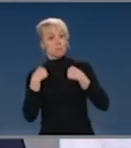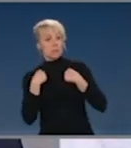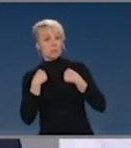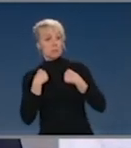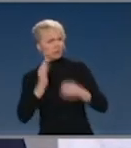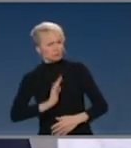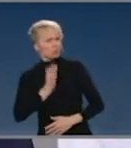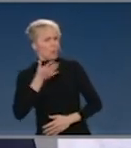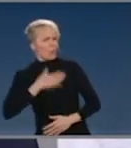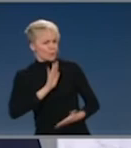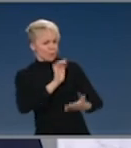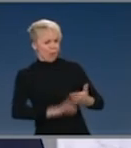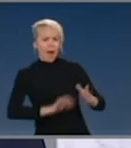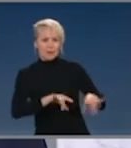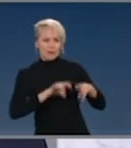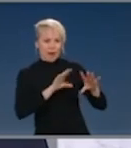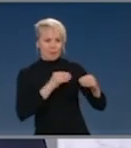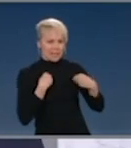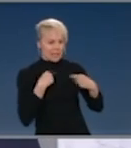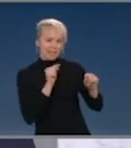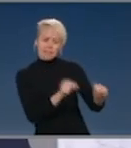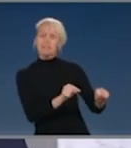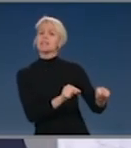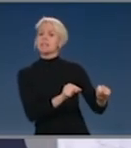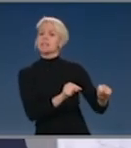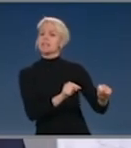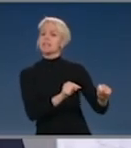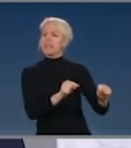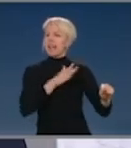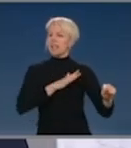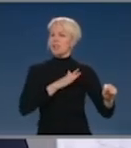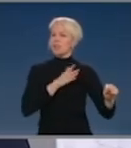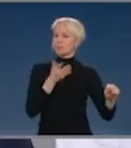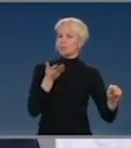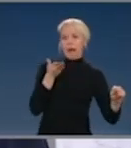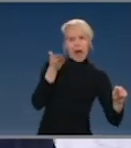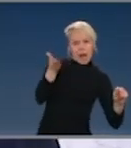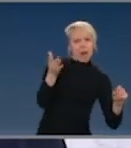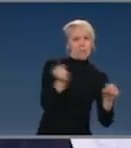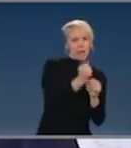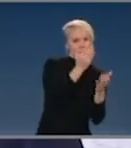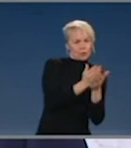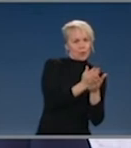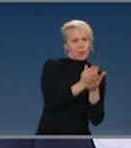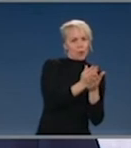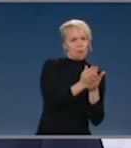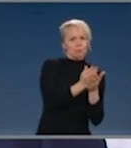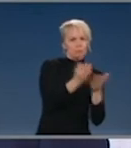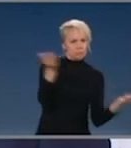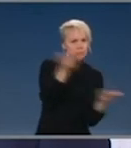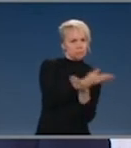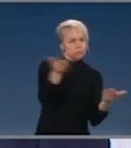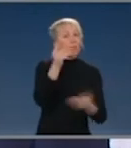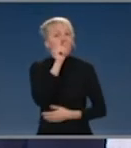then that can be done in a way that is streamlined and is efficient. And the Treasurer has fashioned reforms to that end as well.